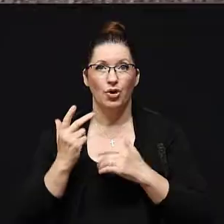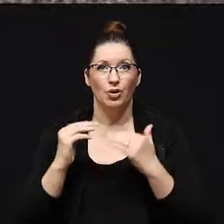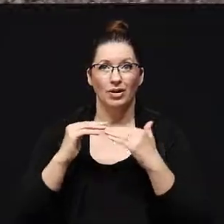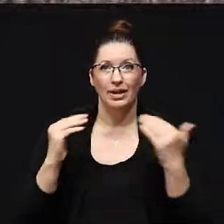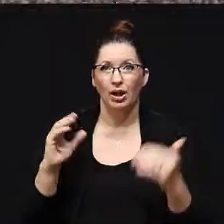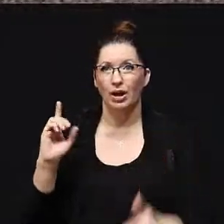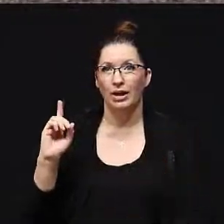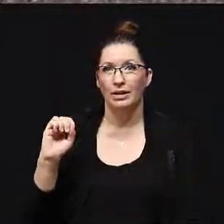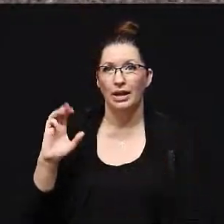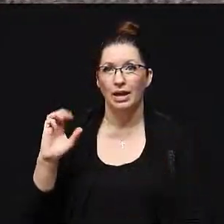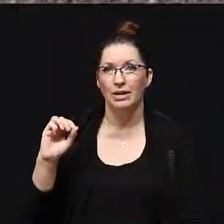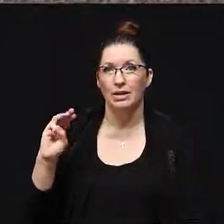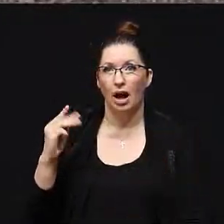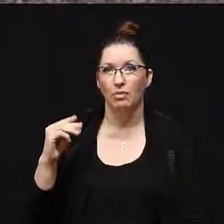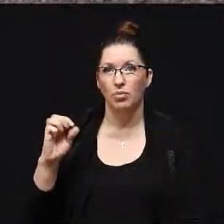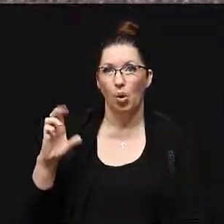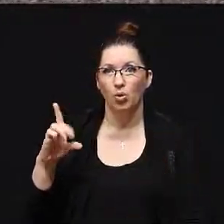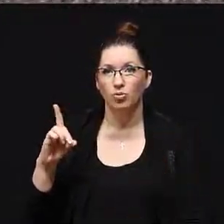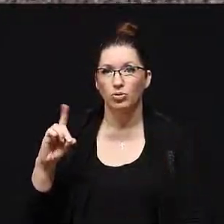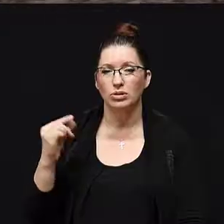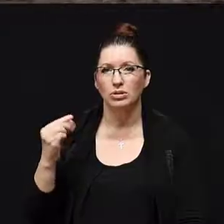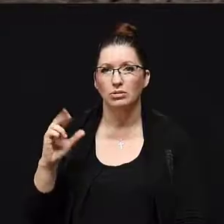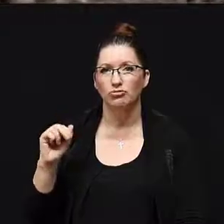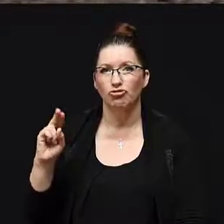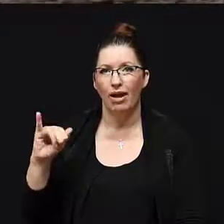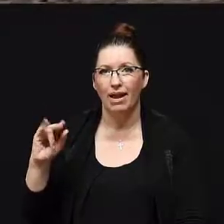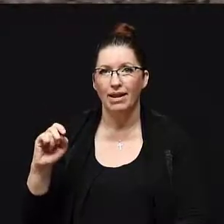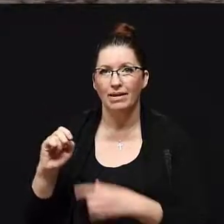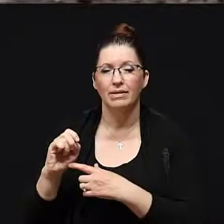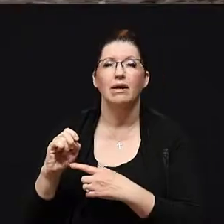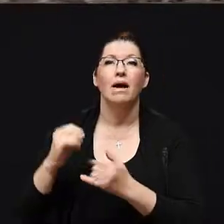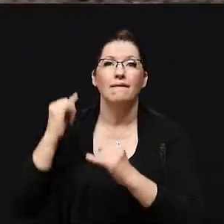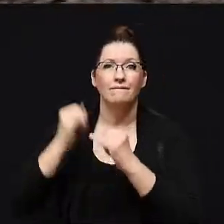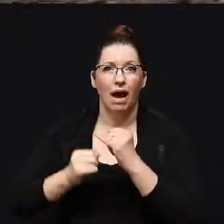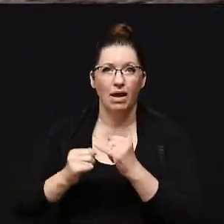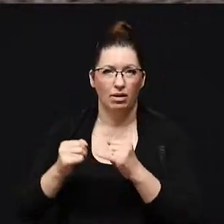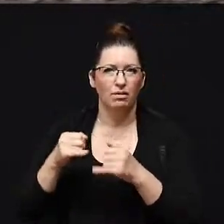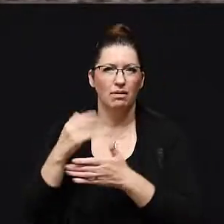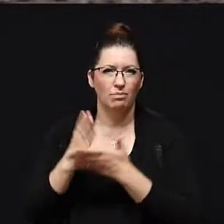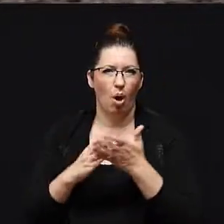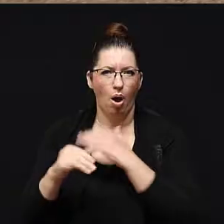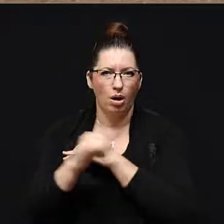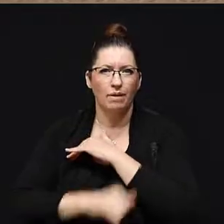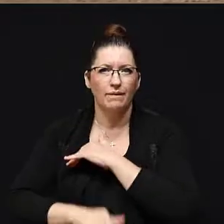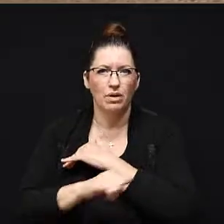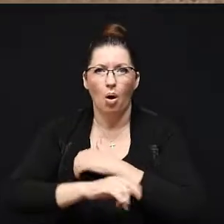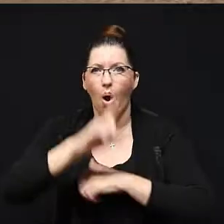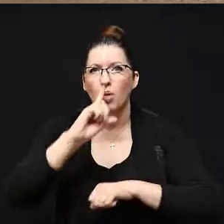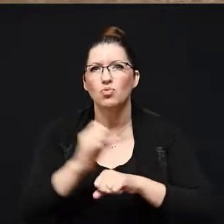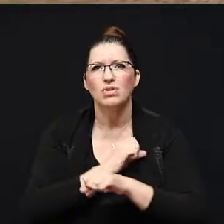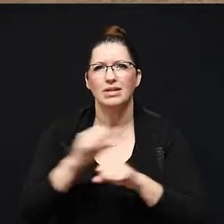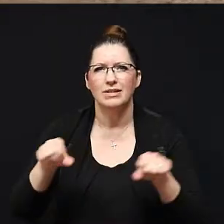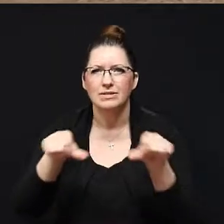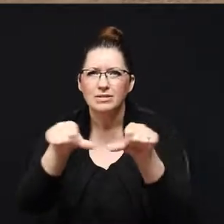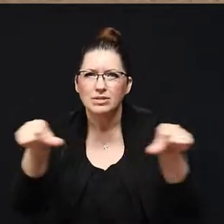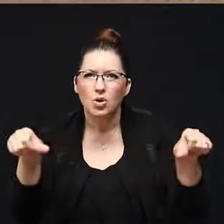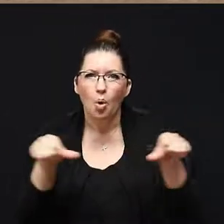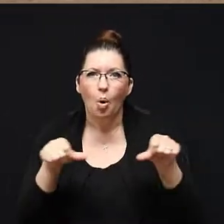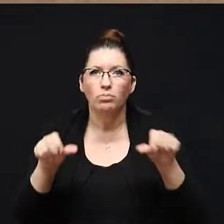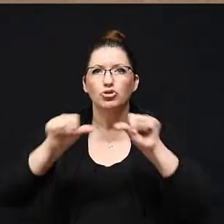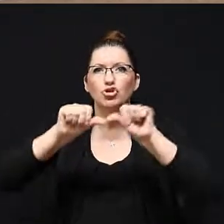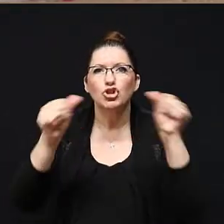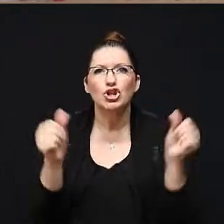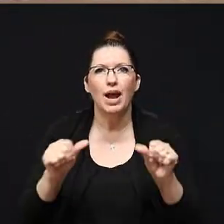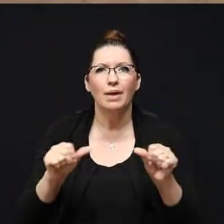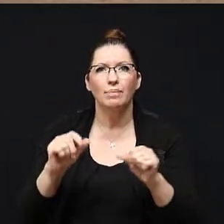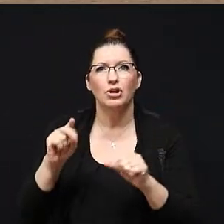decomposed granite. This is the layer where we put the final touches on the yard and really sculpt what the shape of the